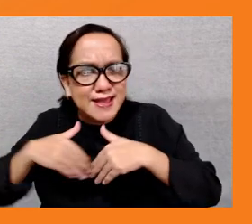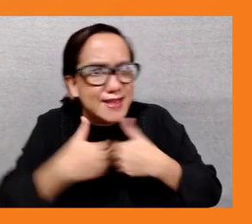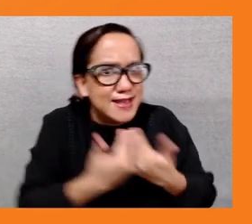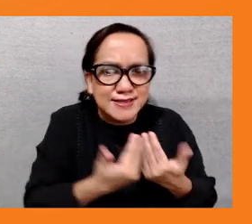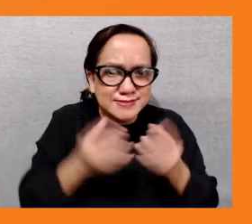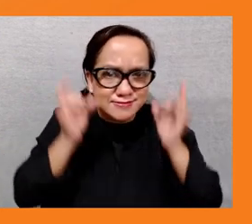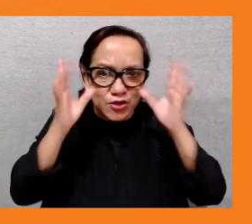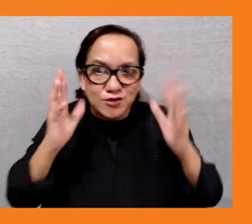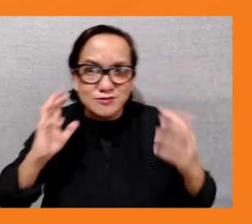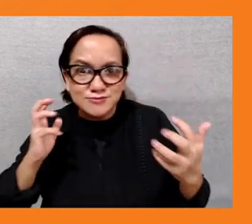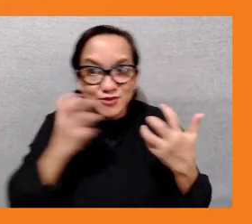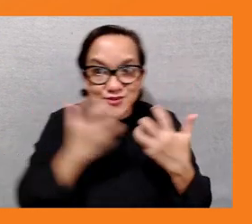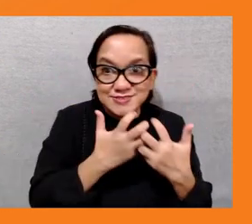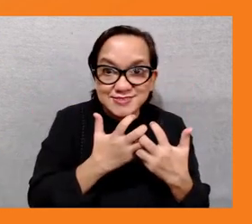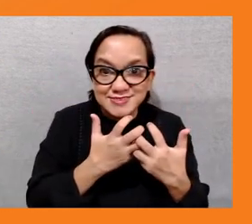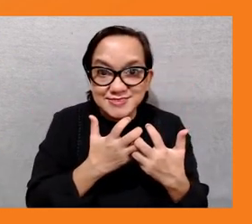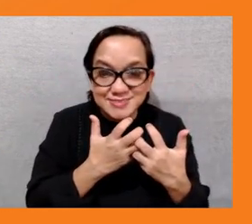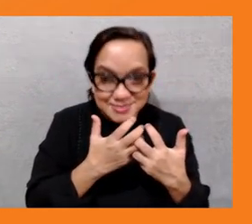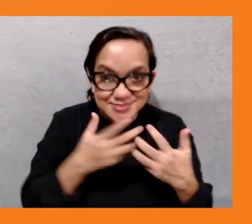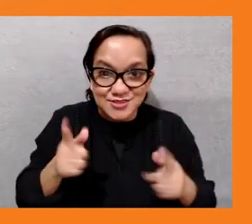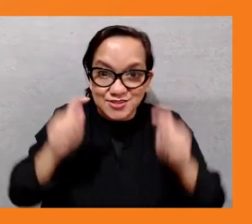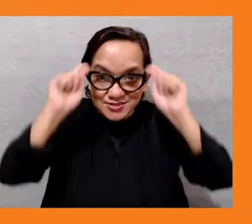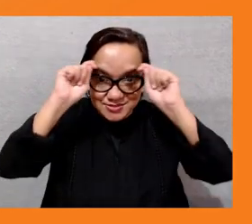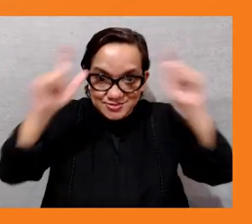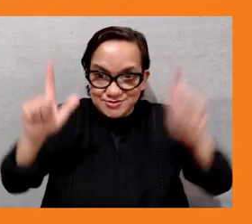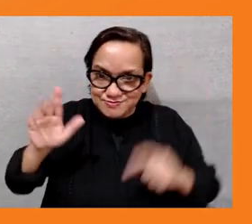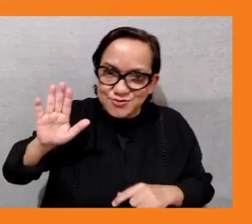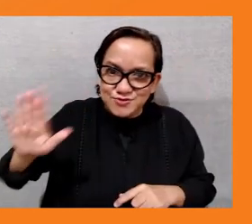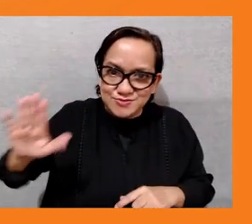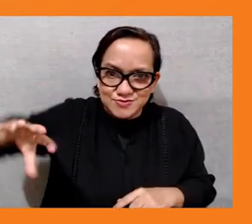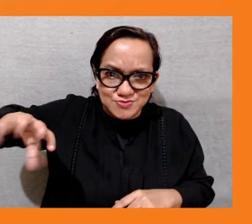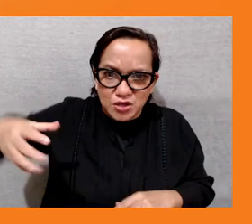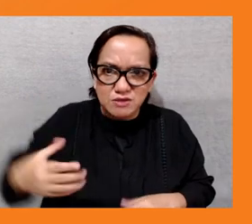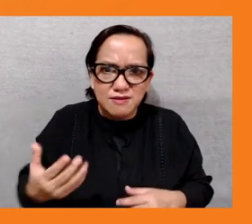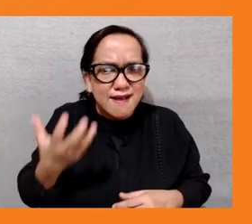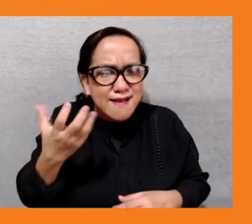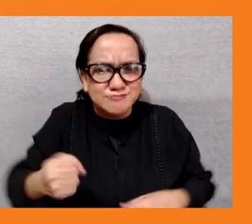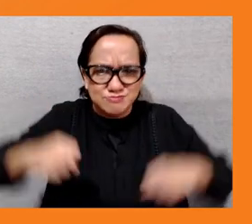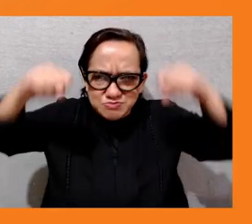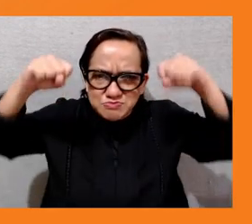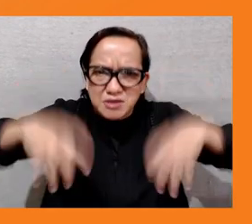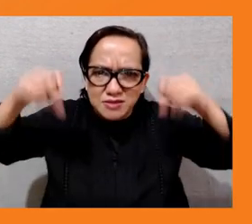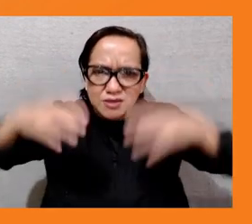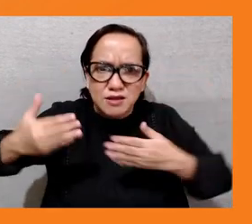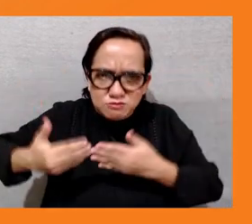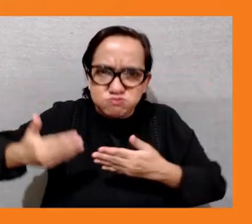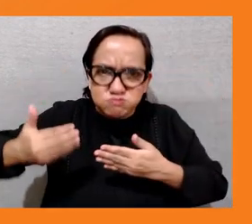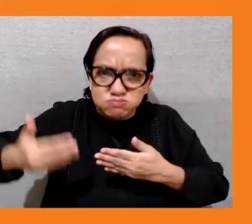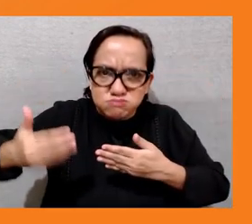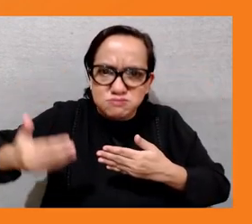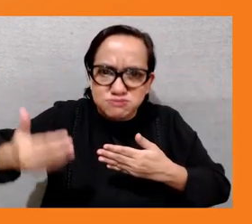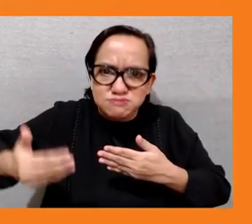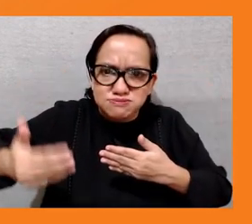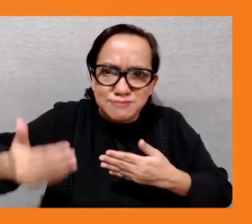most um climate vulnerable countries in the world and is ranked as having the 10th highest risk rating on the world